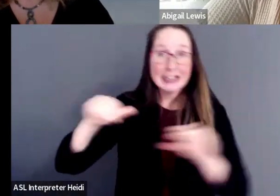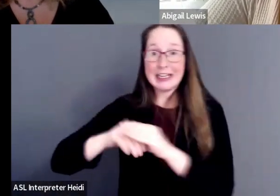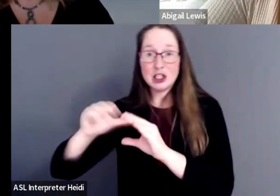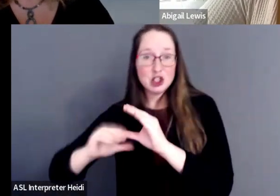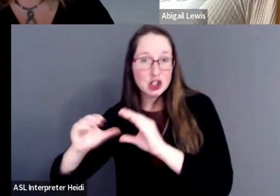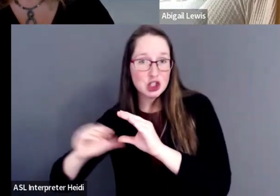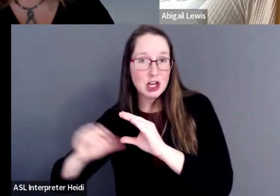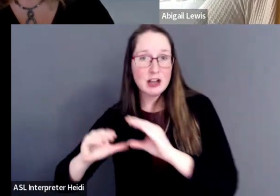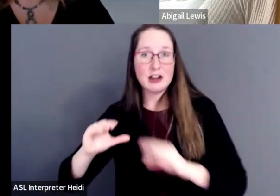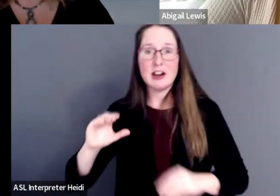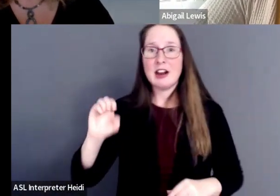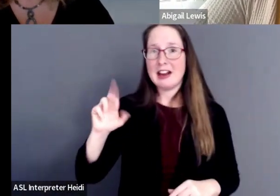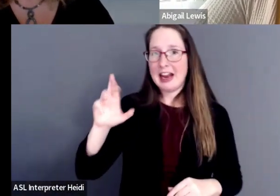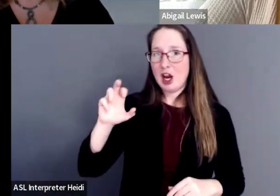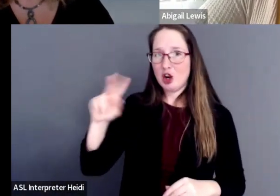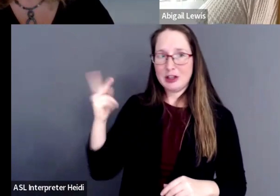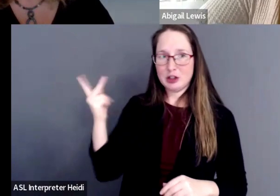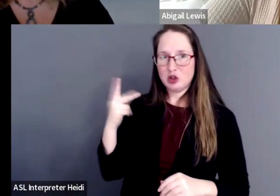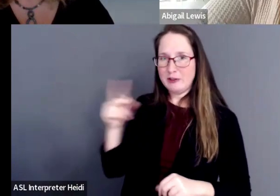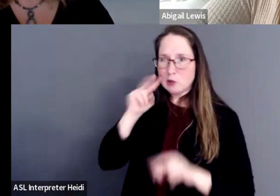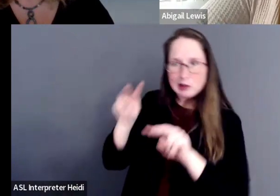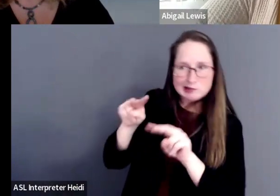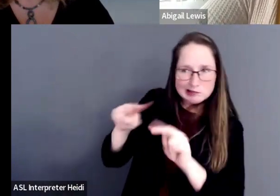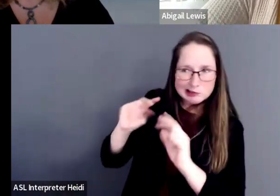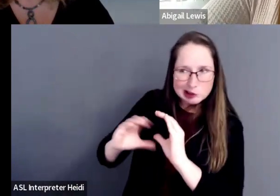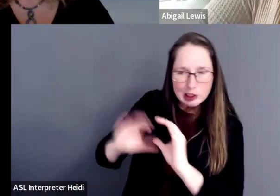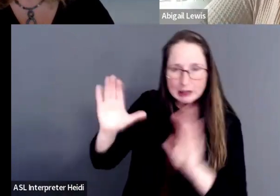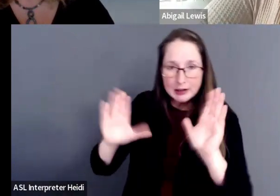Eric Berg and I will be keeping an eye on this in the meantime.